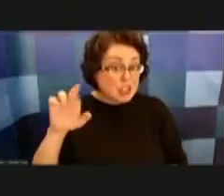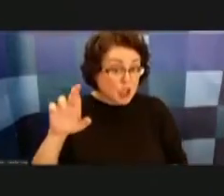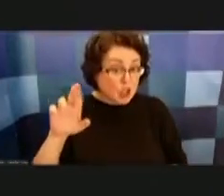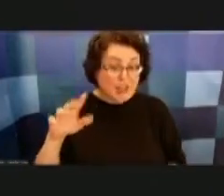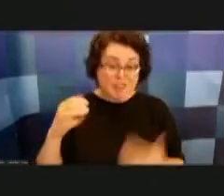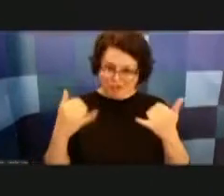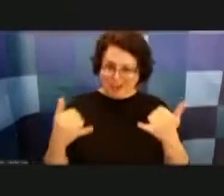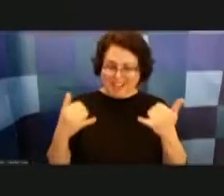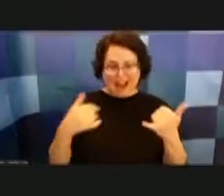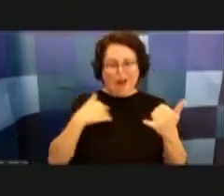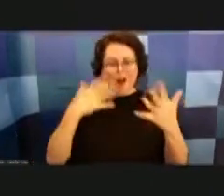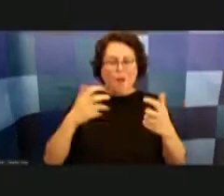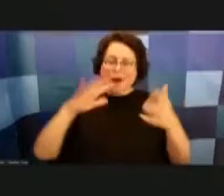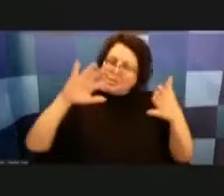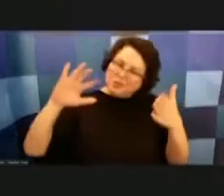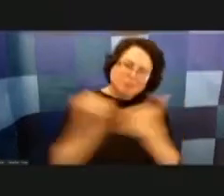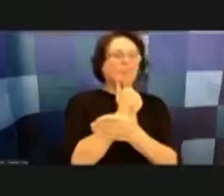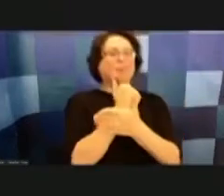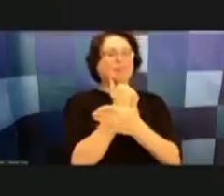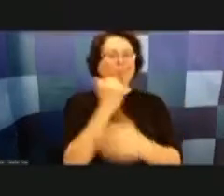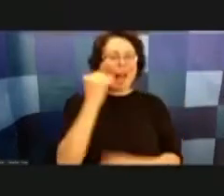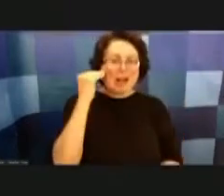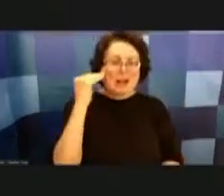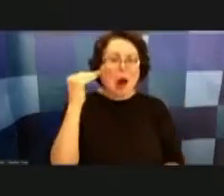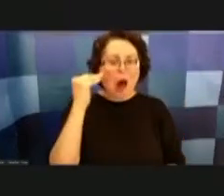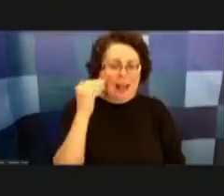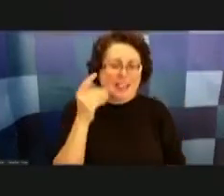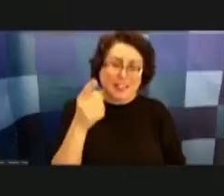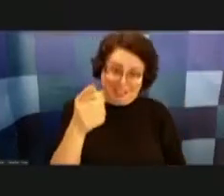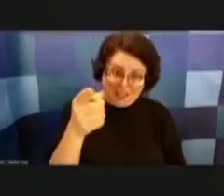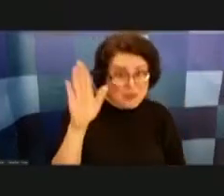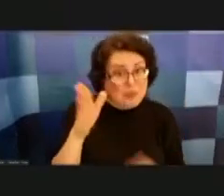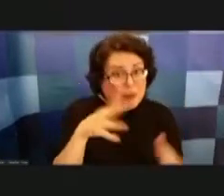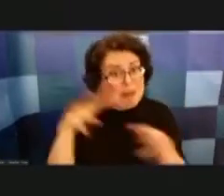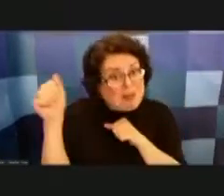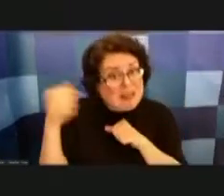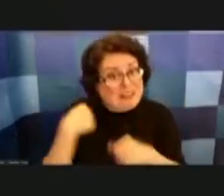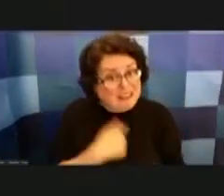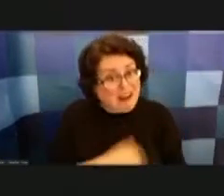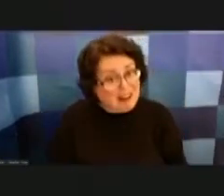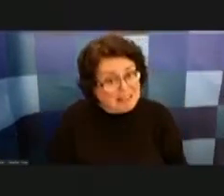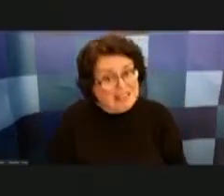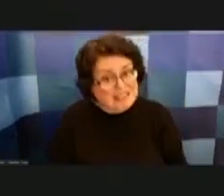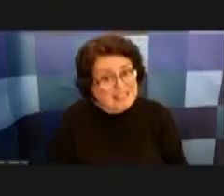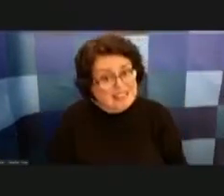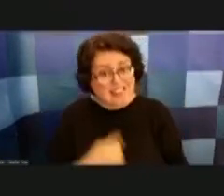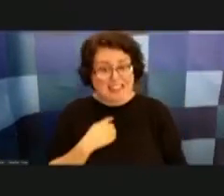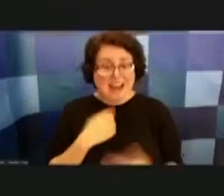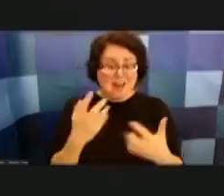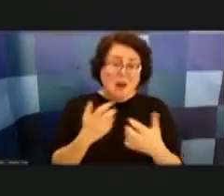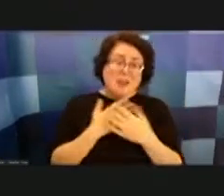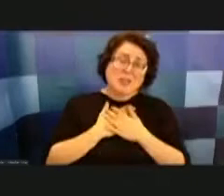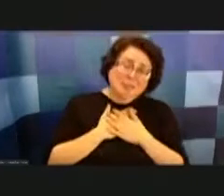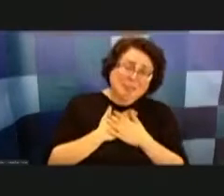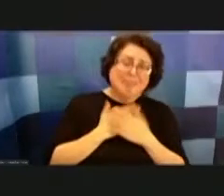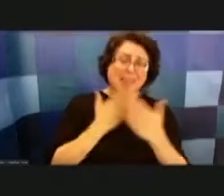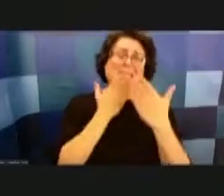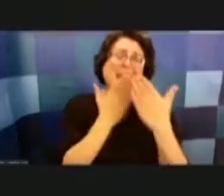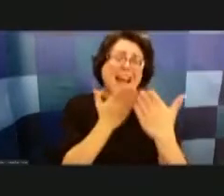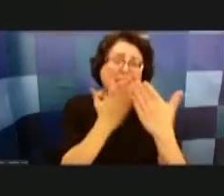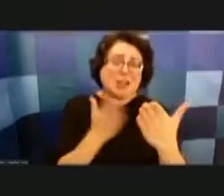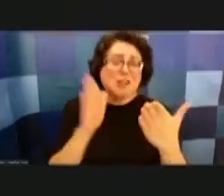acknowledge that um you know you will be leaving us right and i just want to thank you for your decades